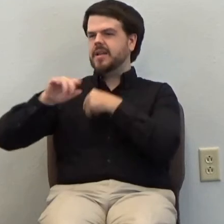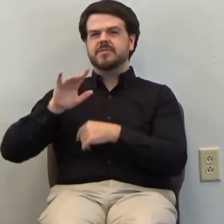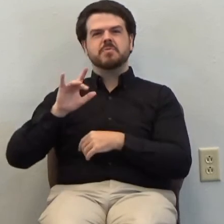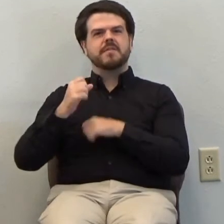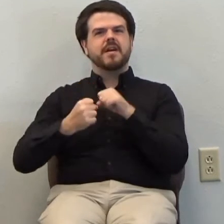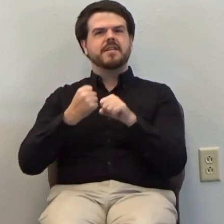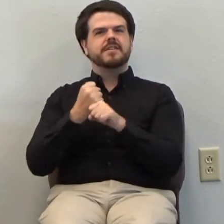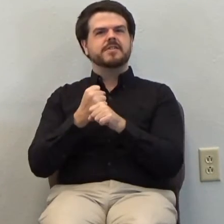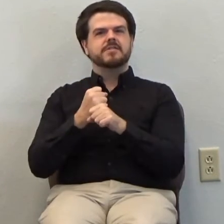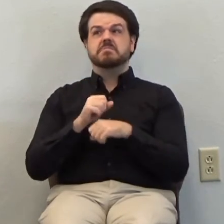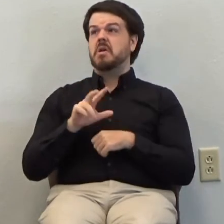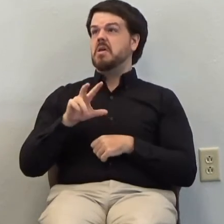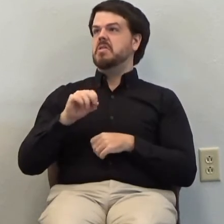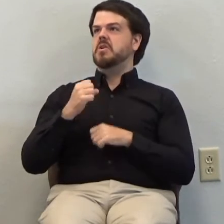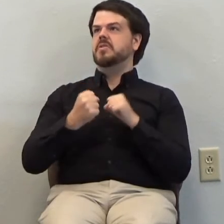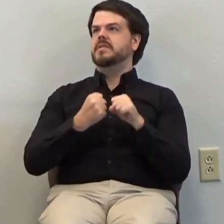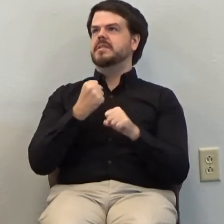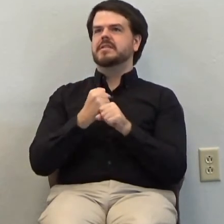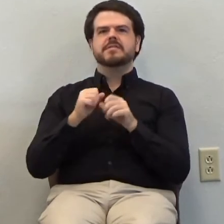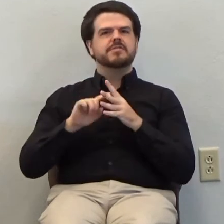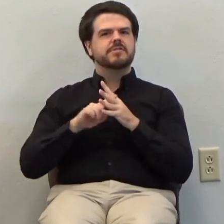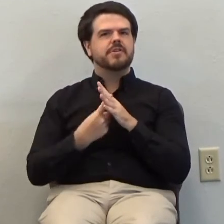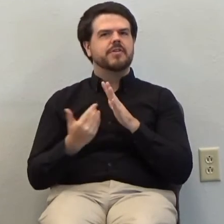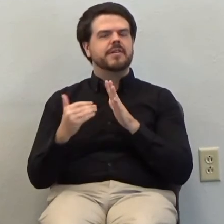again 30 years actually